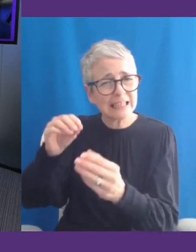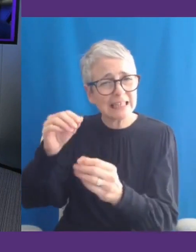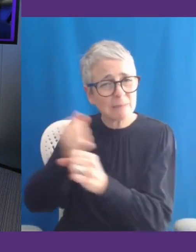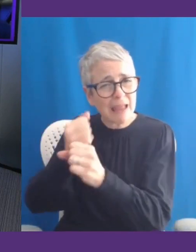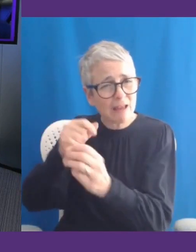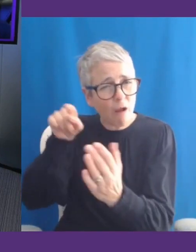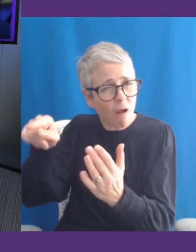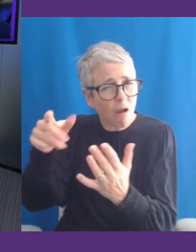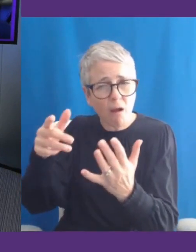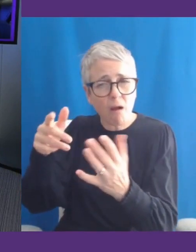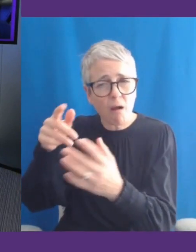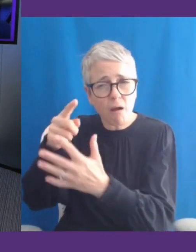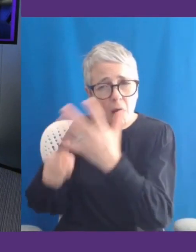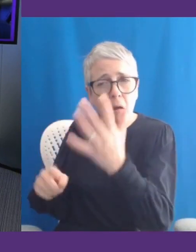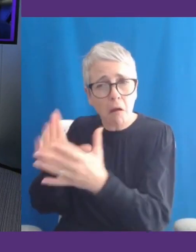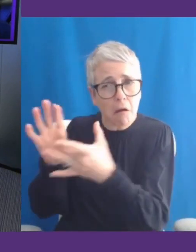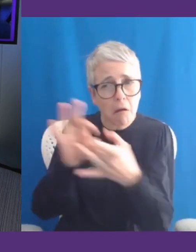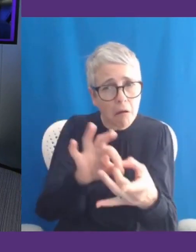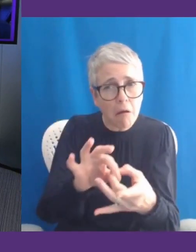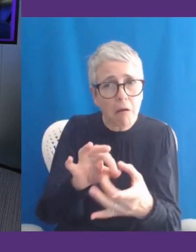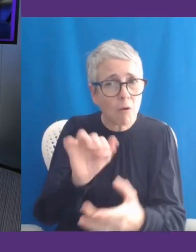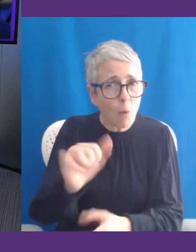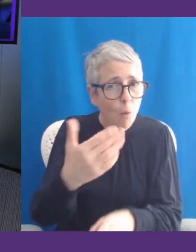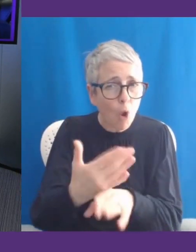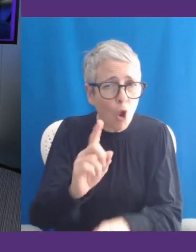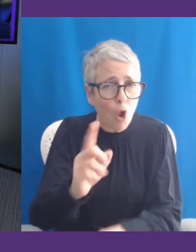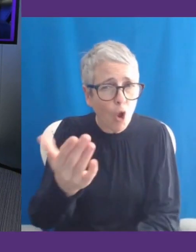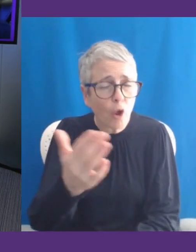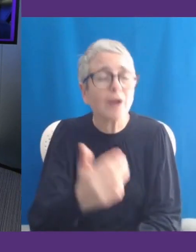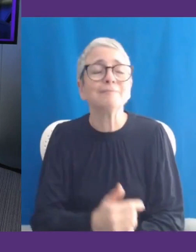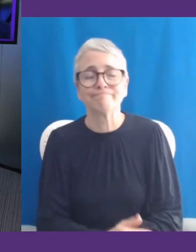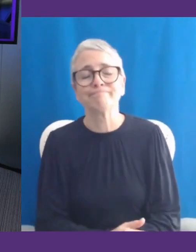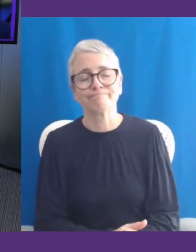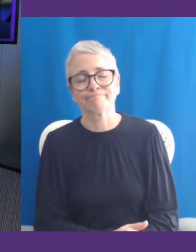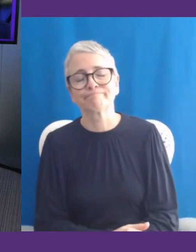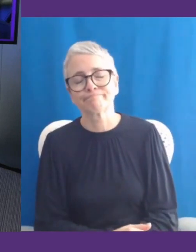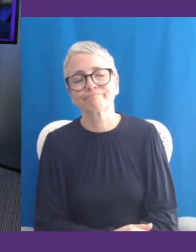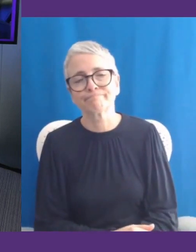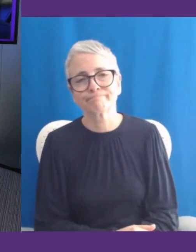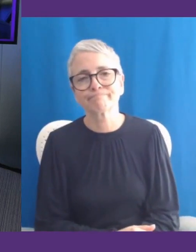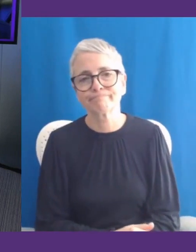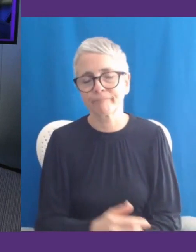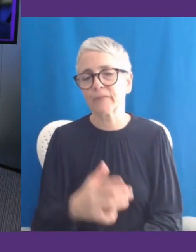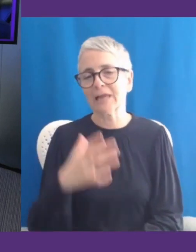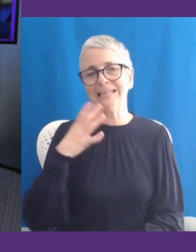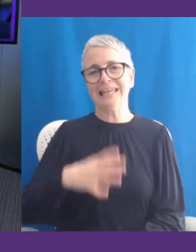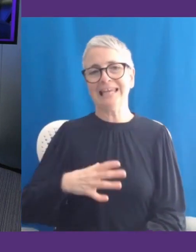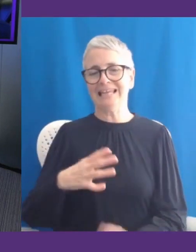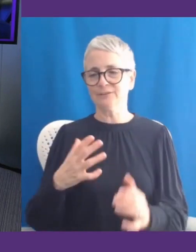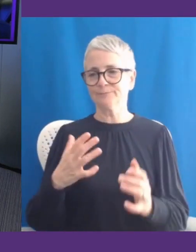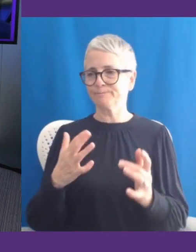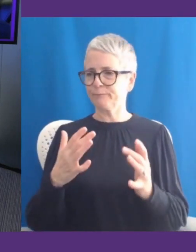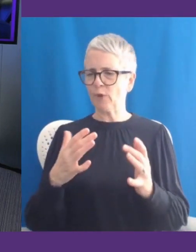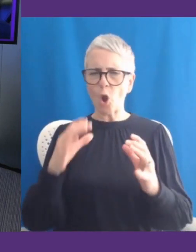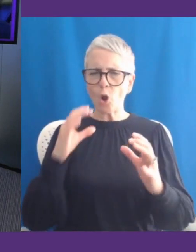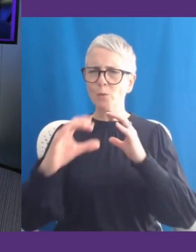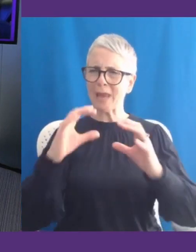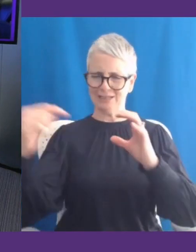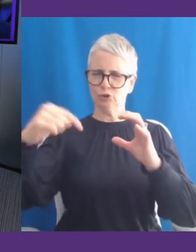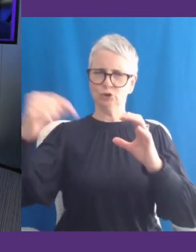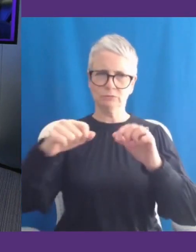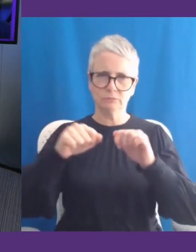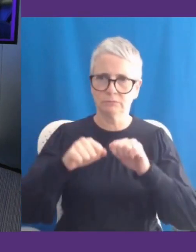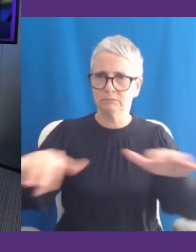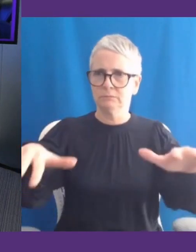doing? Absolutely. I think there needs to be a drive forward in the communication that's happening between disabled